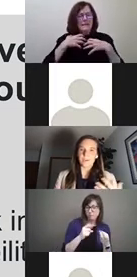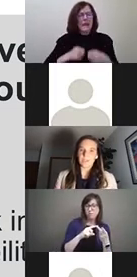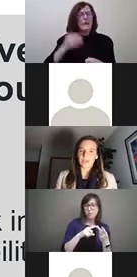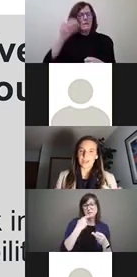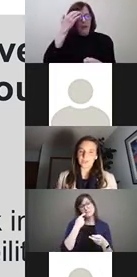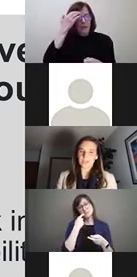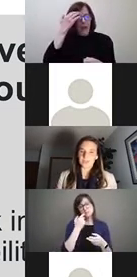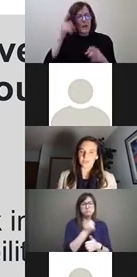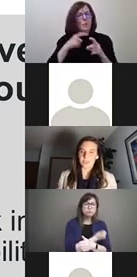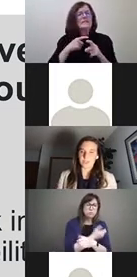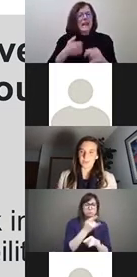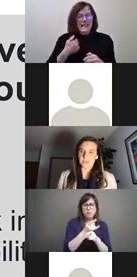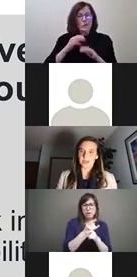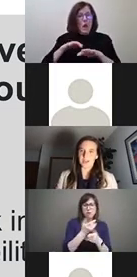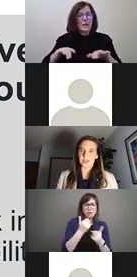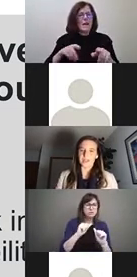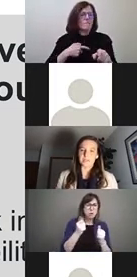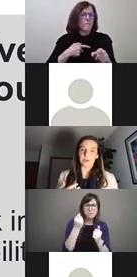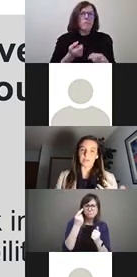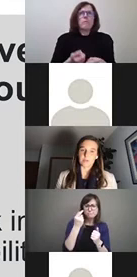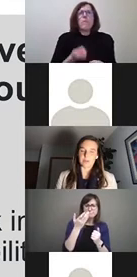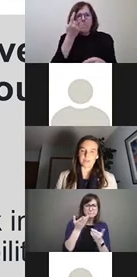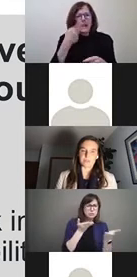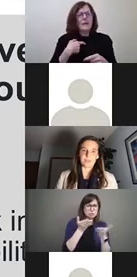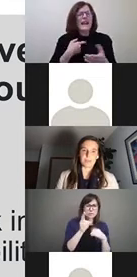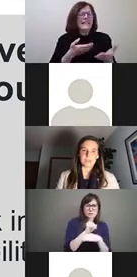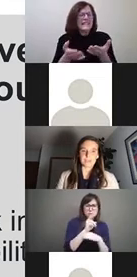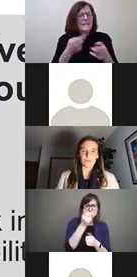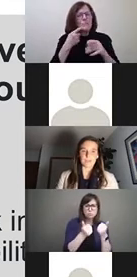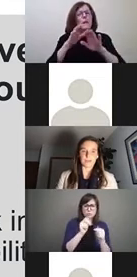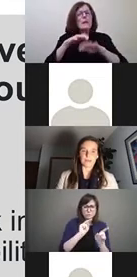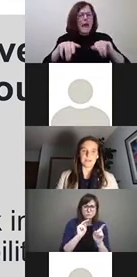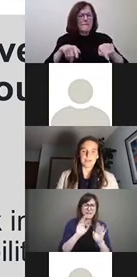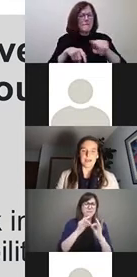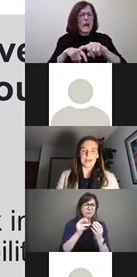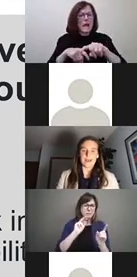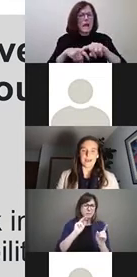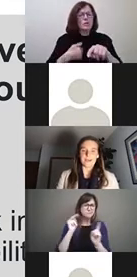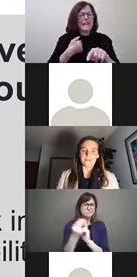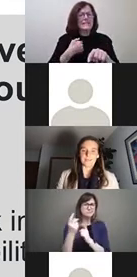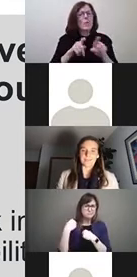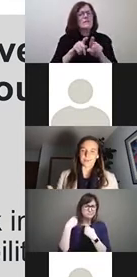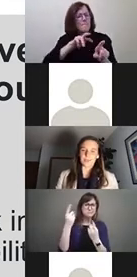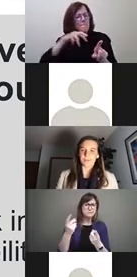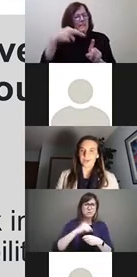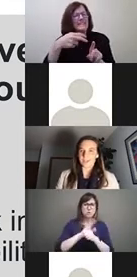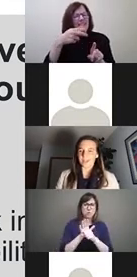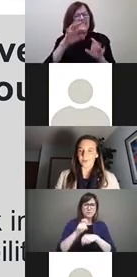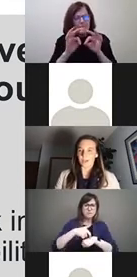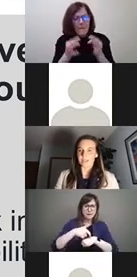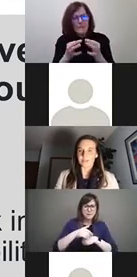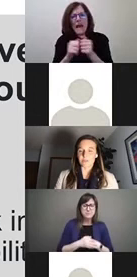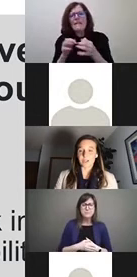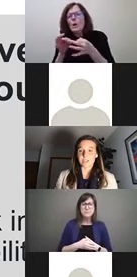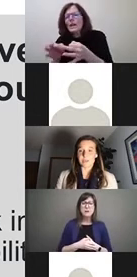and really trying to understand service use and perspectives of families over time. And so looking forward to